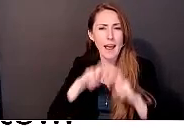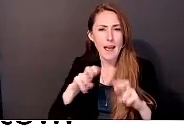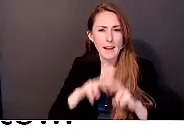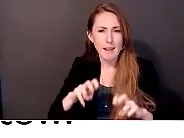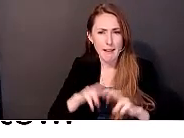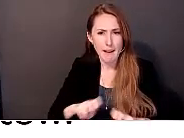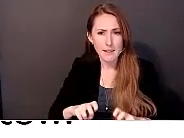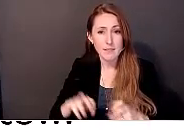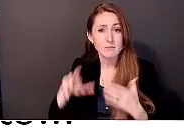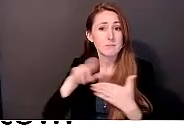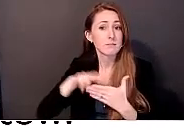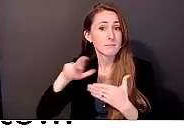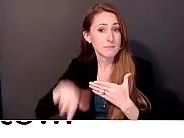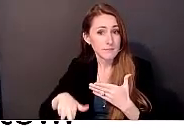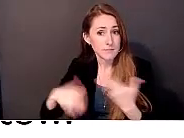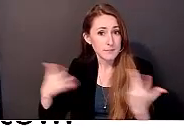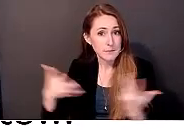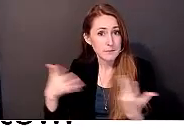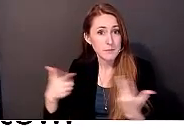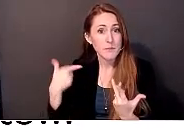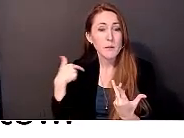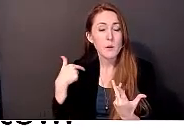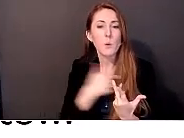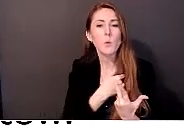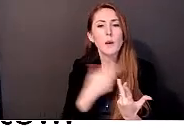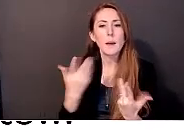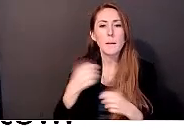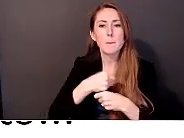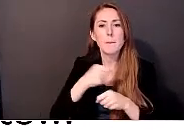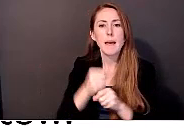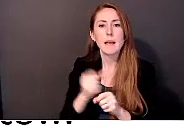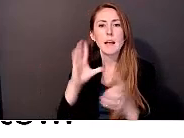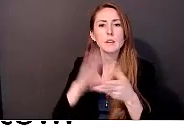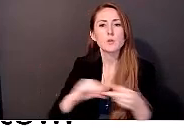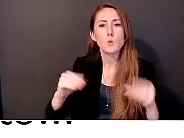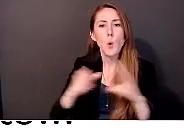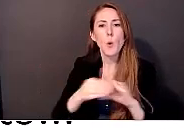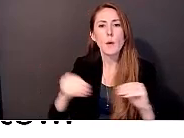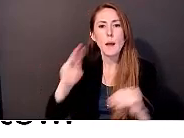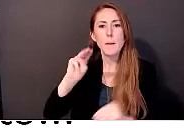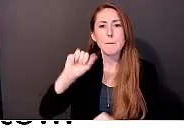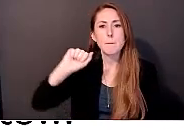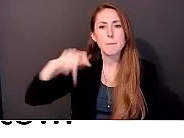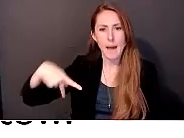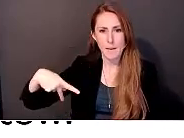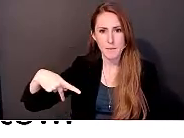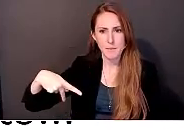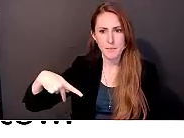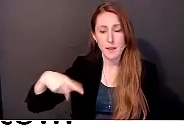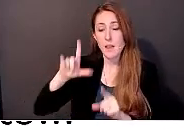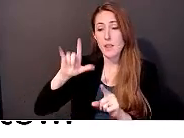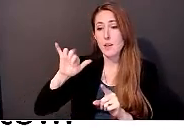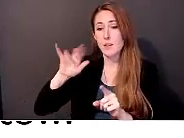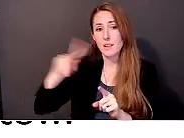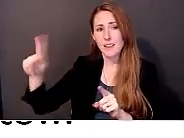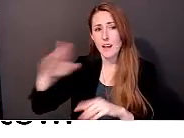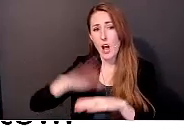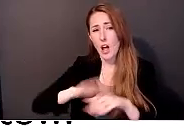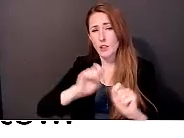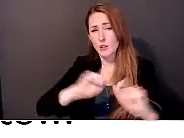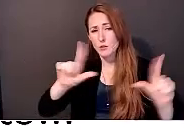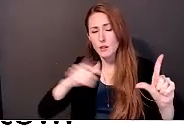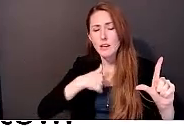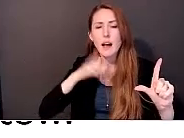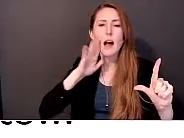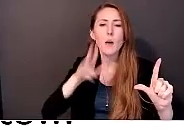then is we were able to put it into what's called a story map, and I'll put the link, there's the link on the screen here, but I will put it in the